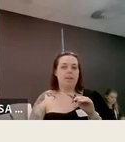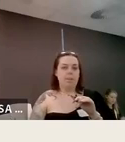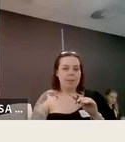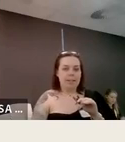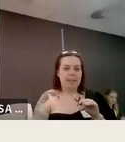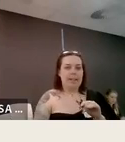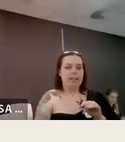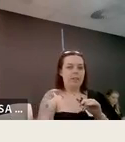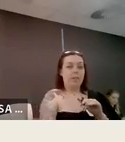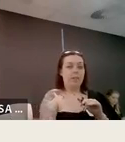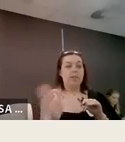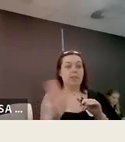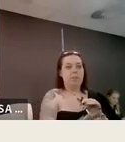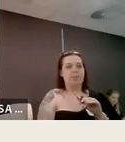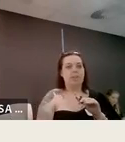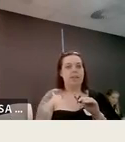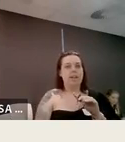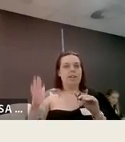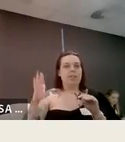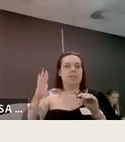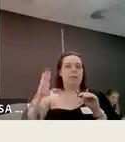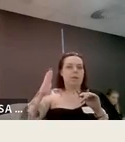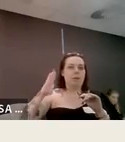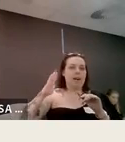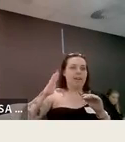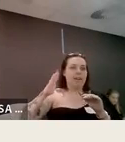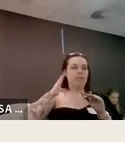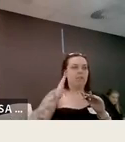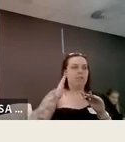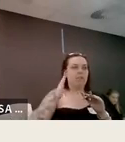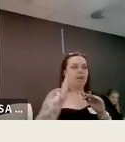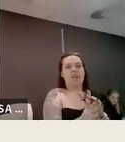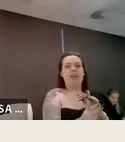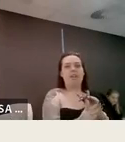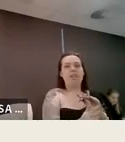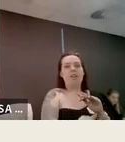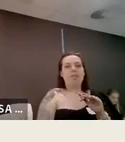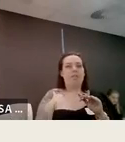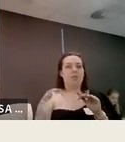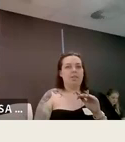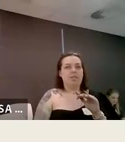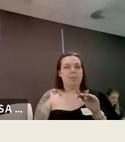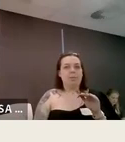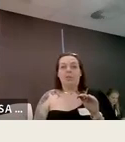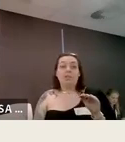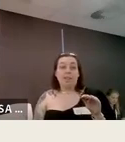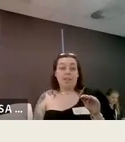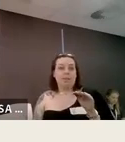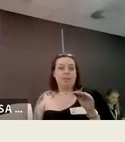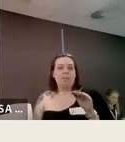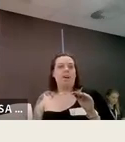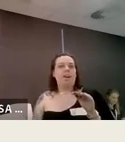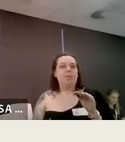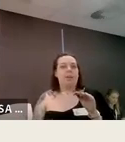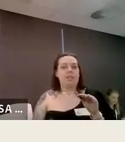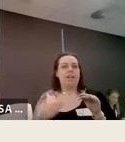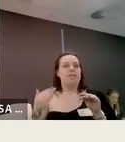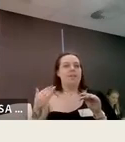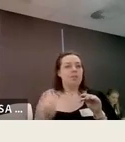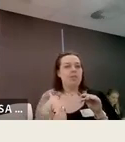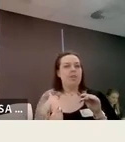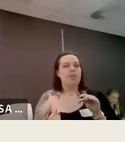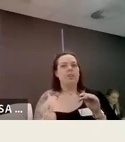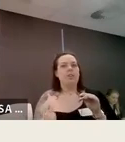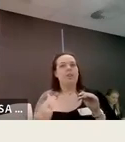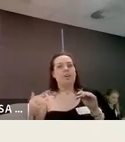happy with they could complain using said policy so it created a direct channel for disabled students and disabled staff